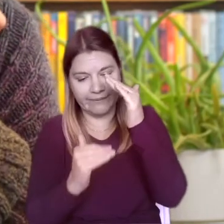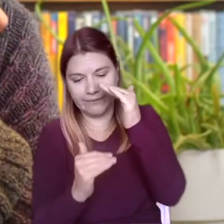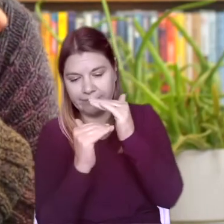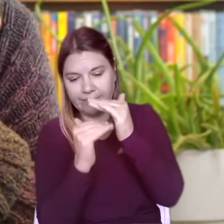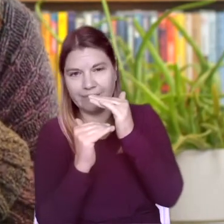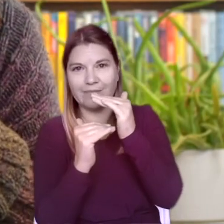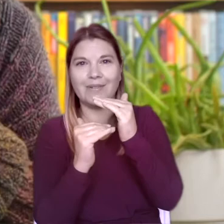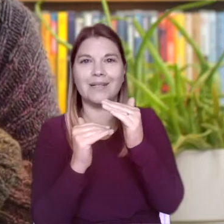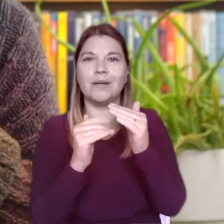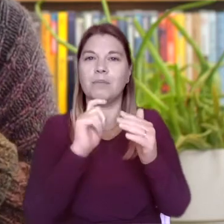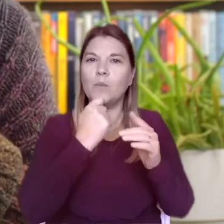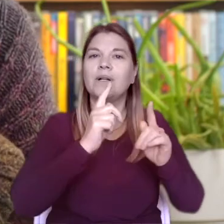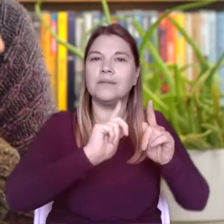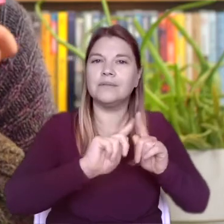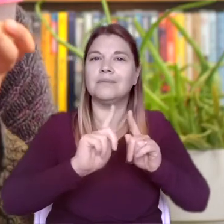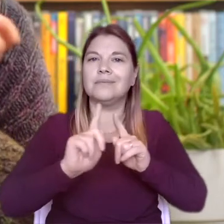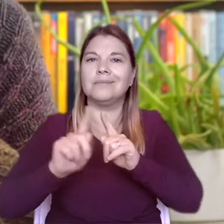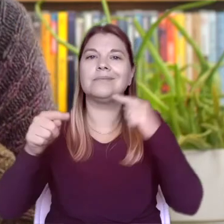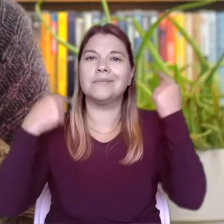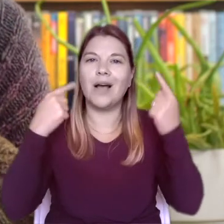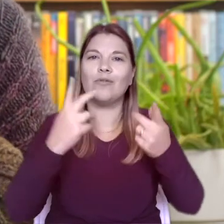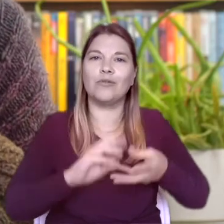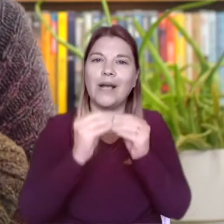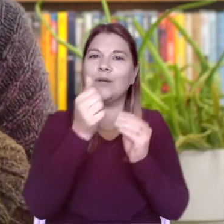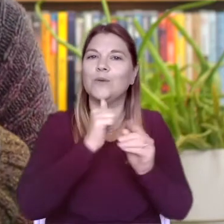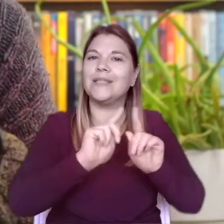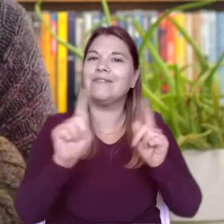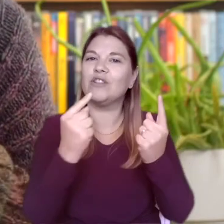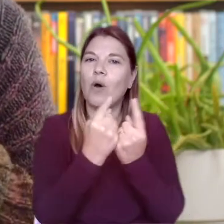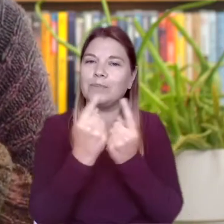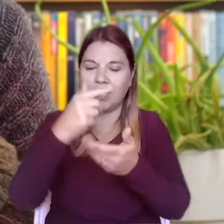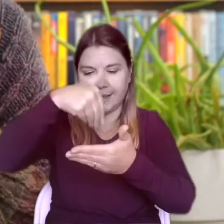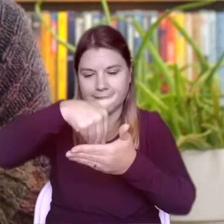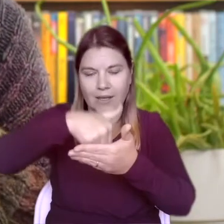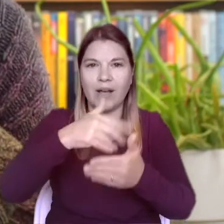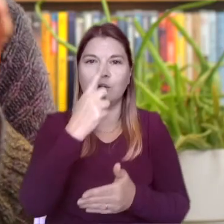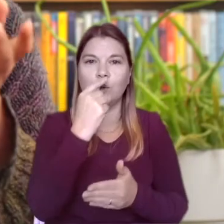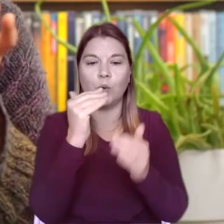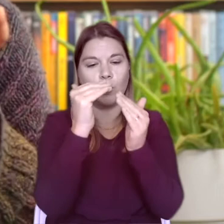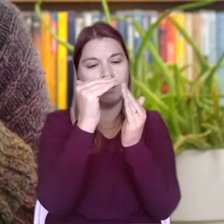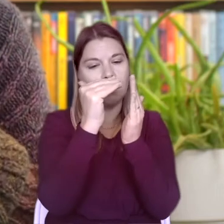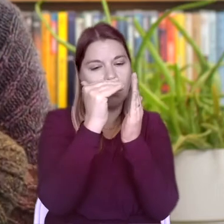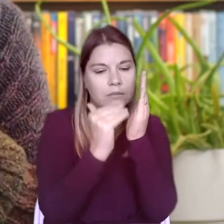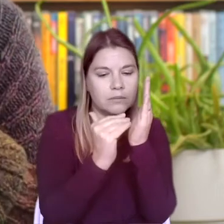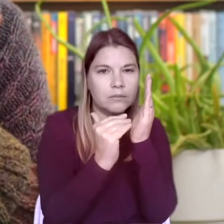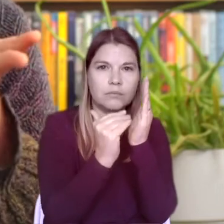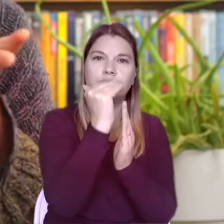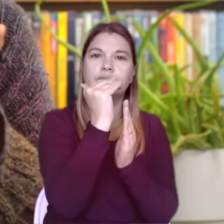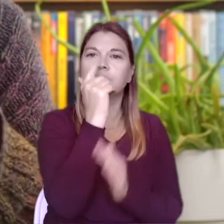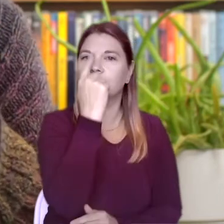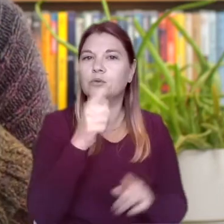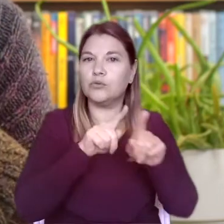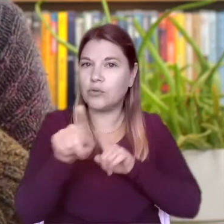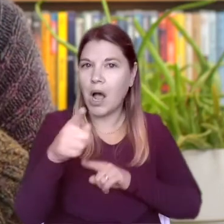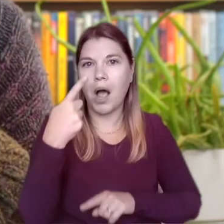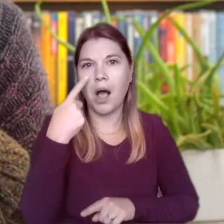sounds, so there is lots of room to experiment. You can try putting in less or more of an item or different